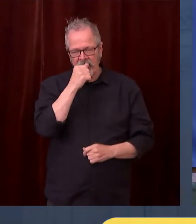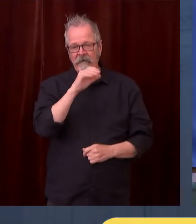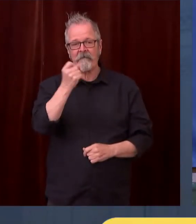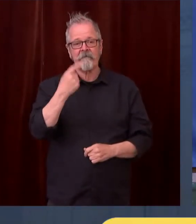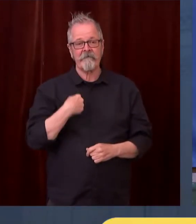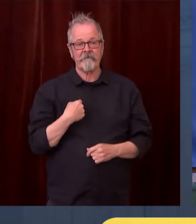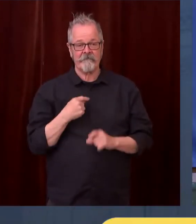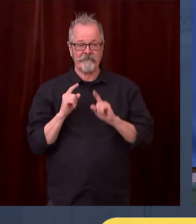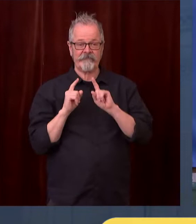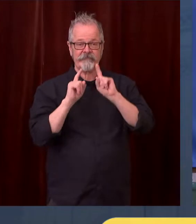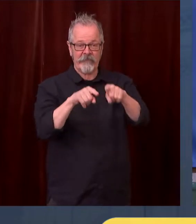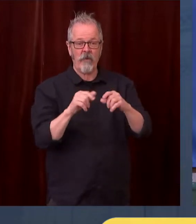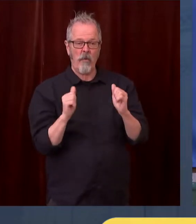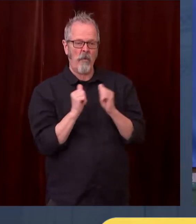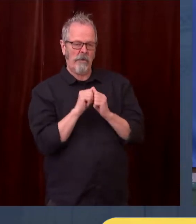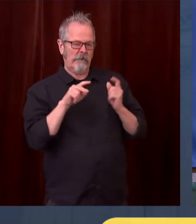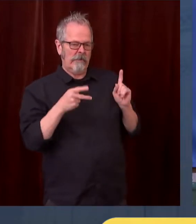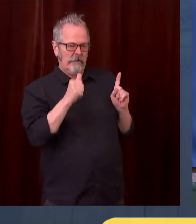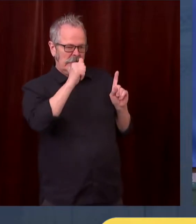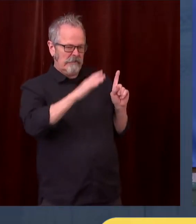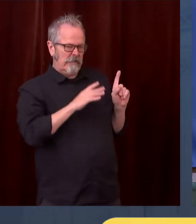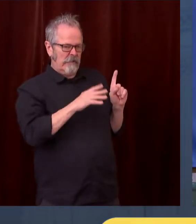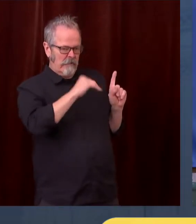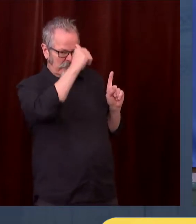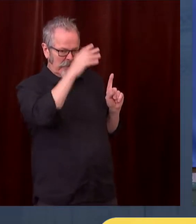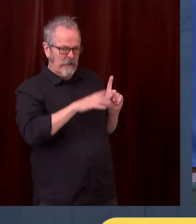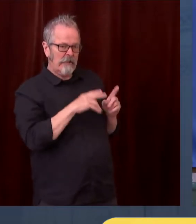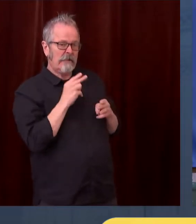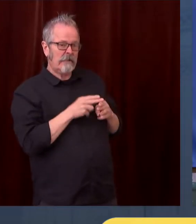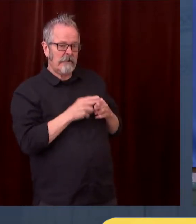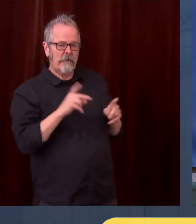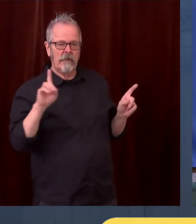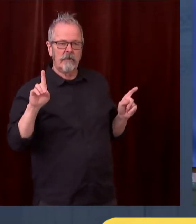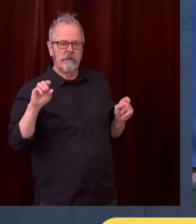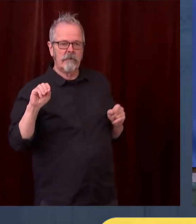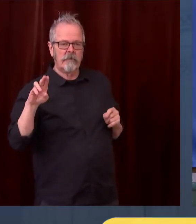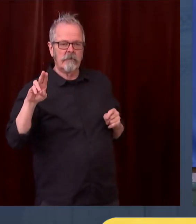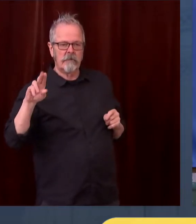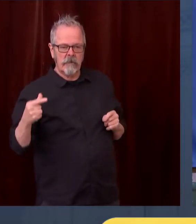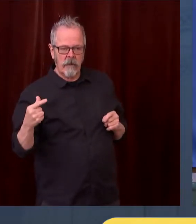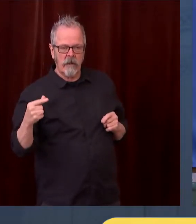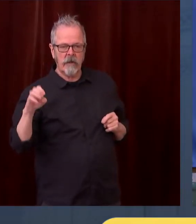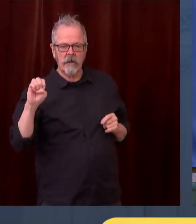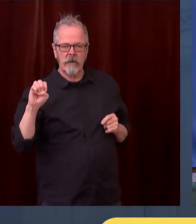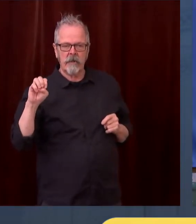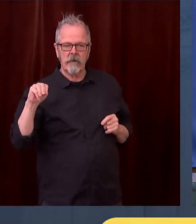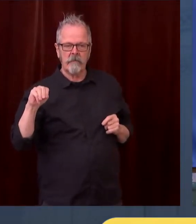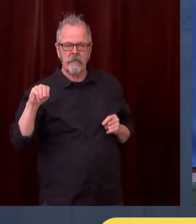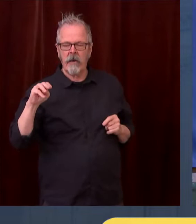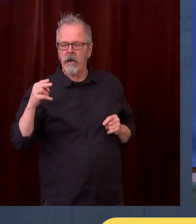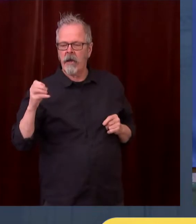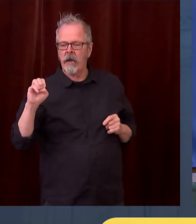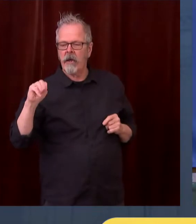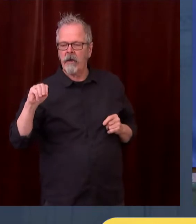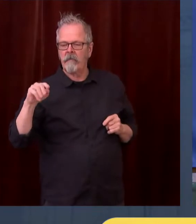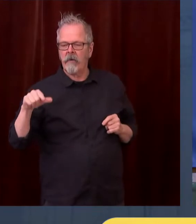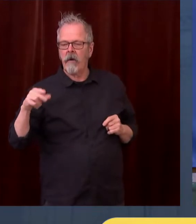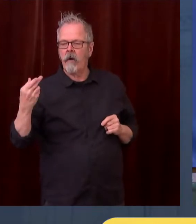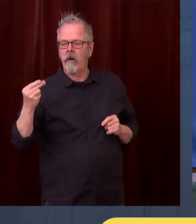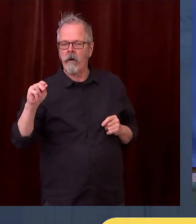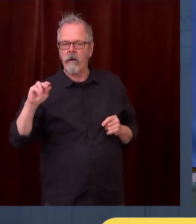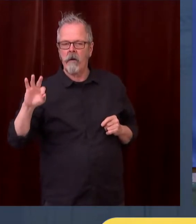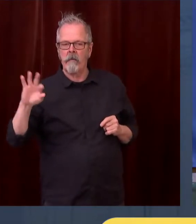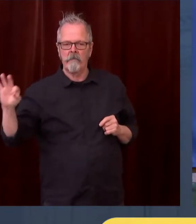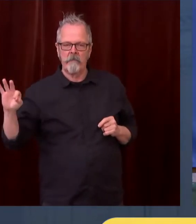and listen to us about how to improve these efforts was really gratifying. And by the way, there are still improvements we're